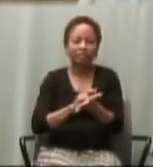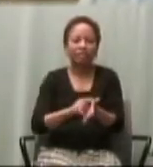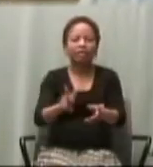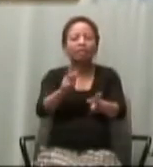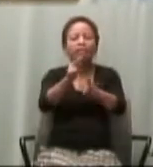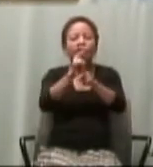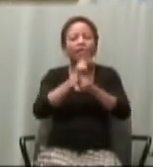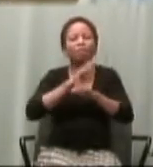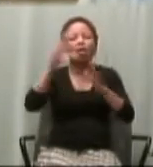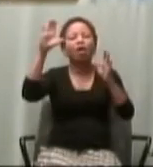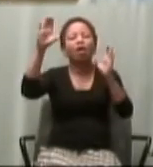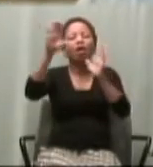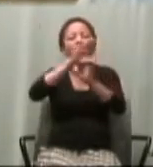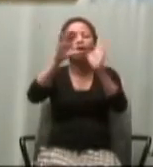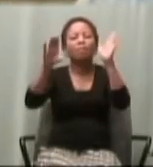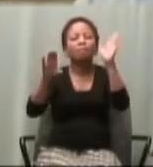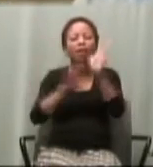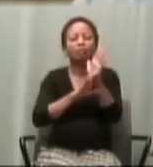his commandments.